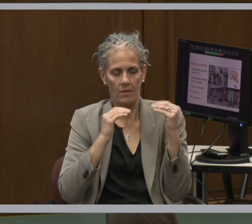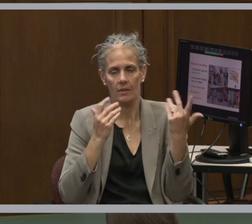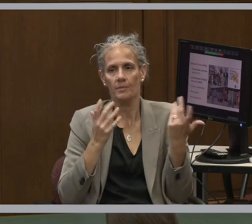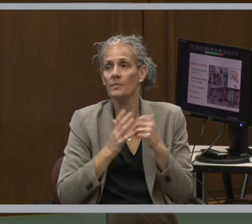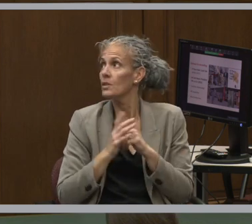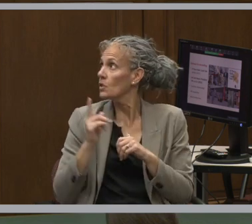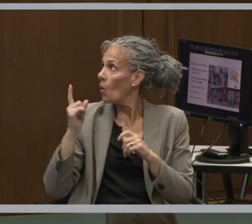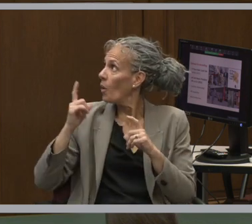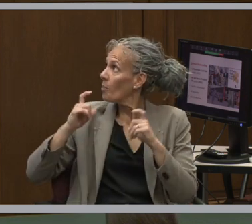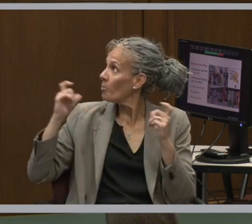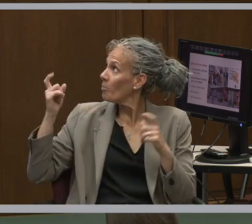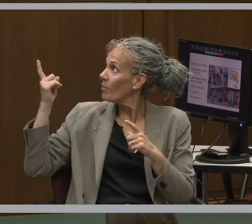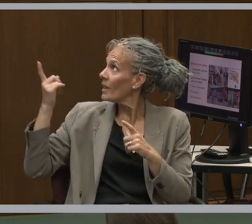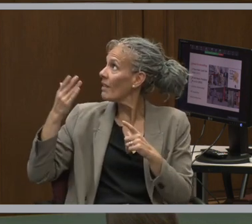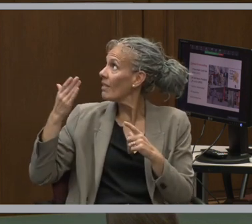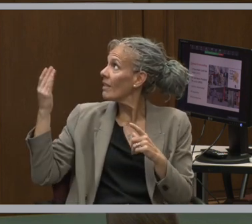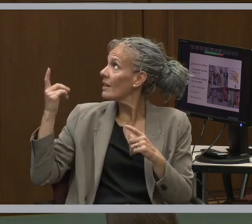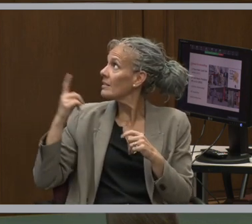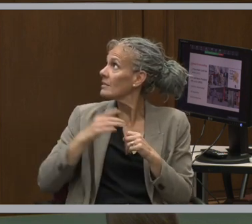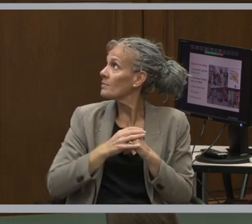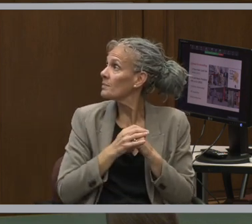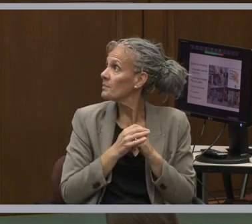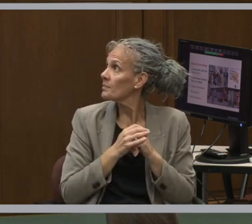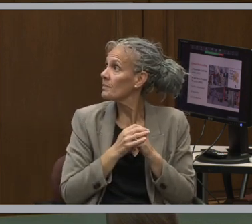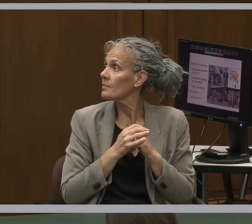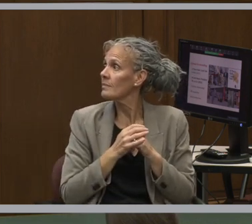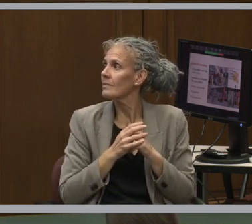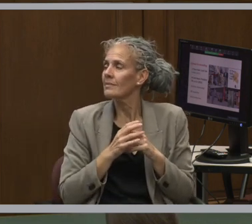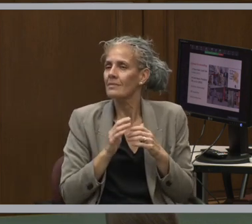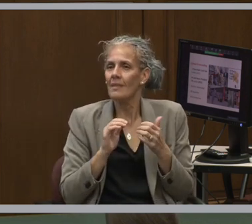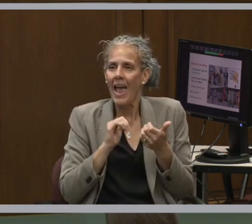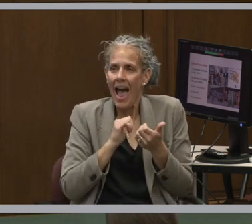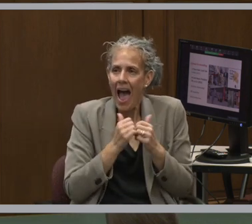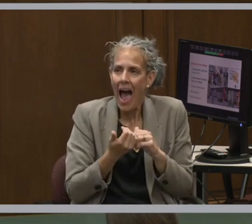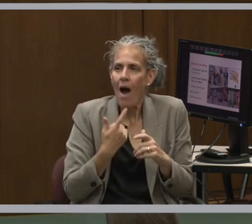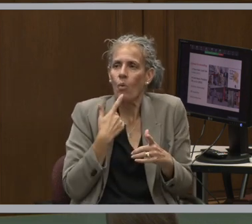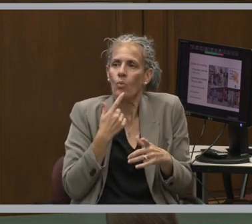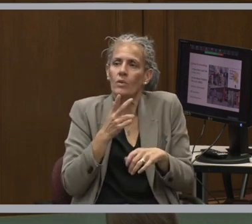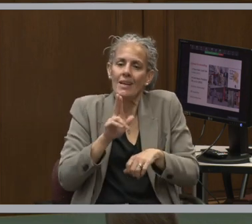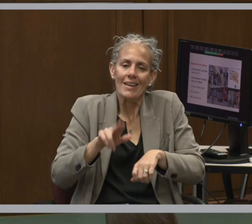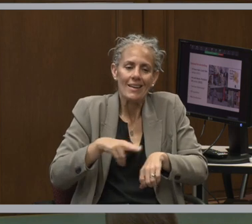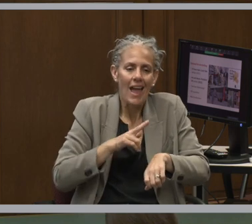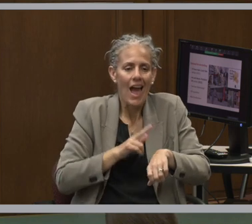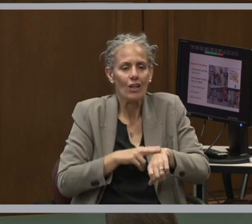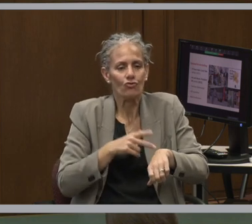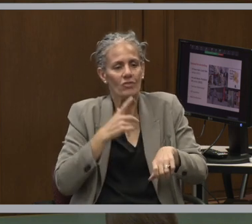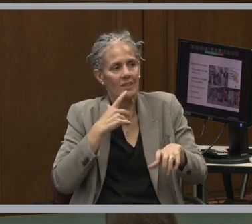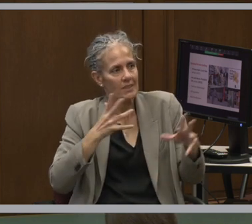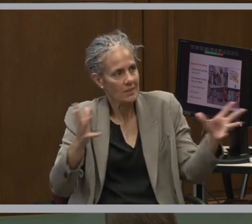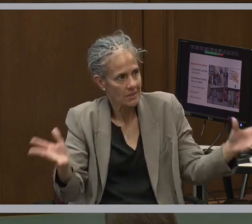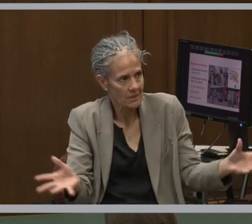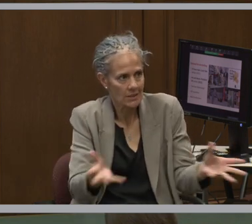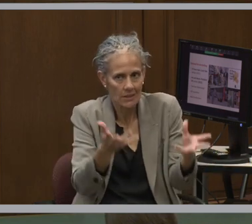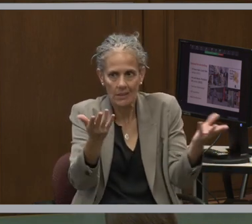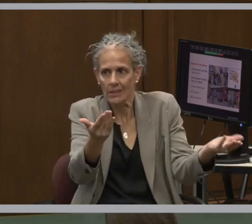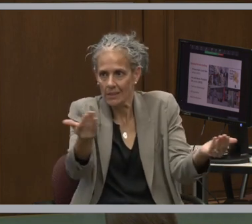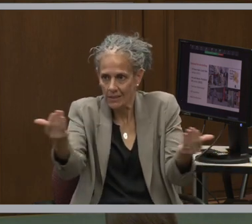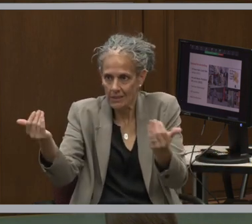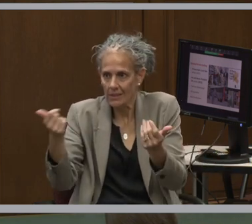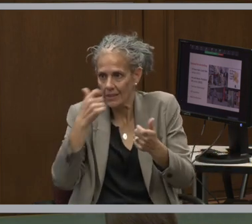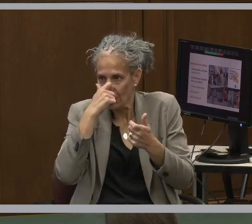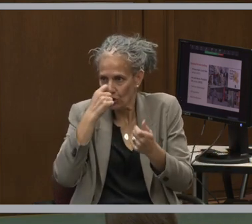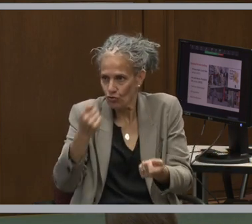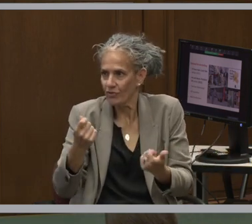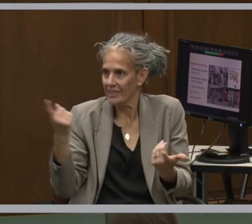we were also thinking of ways to organically, again, stoke interest and have the archives